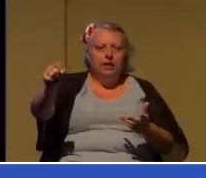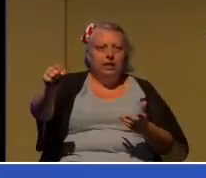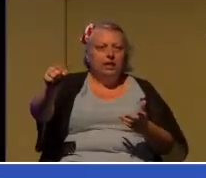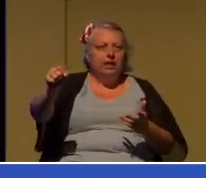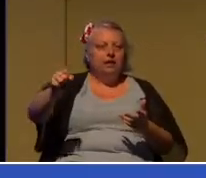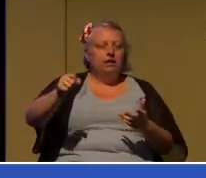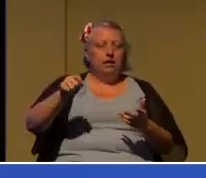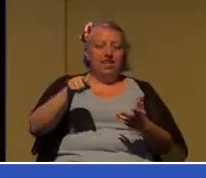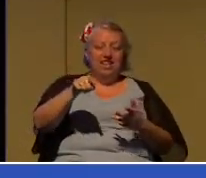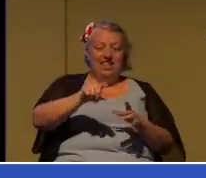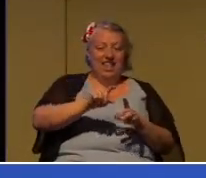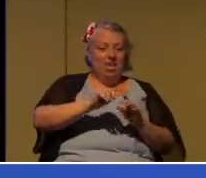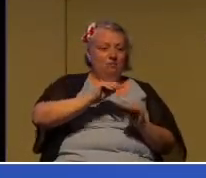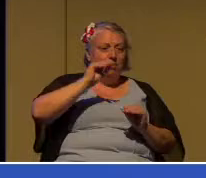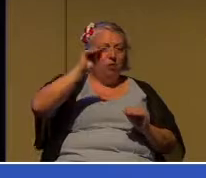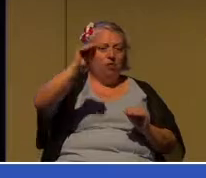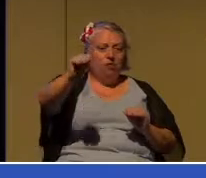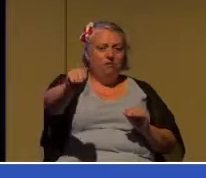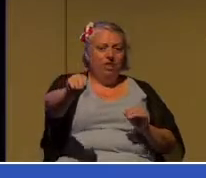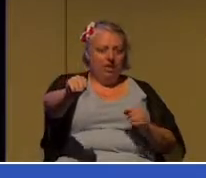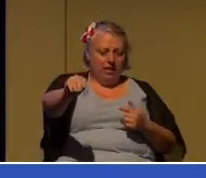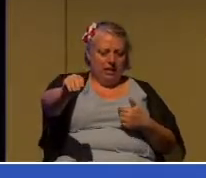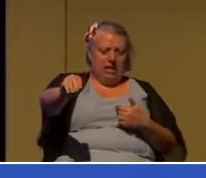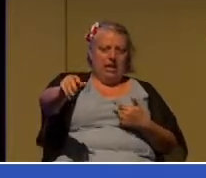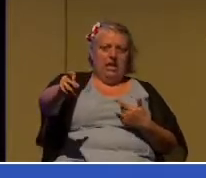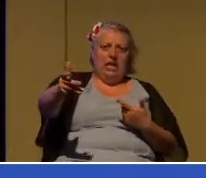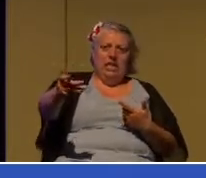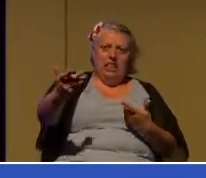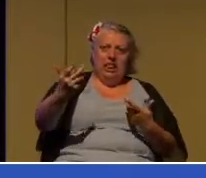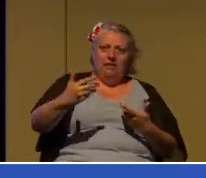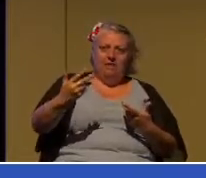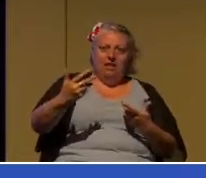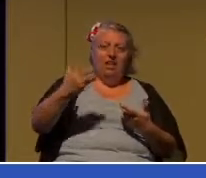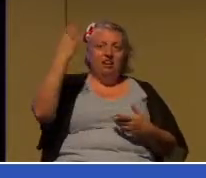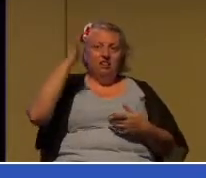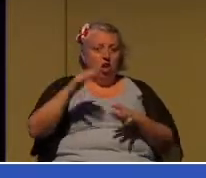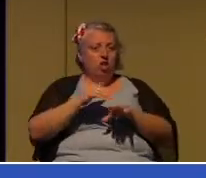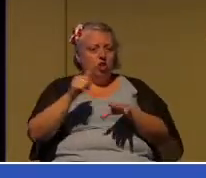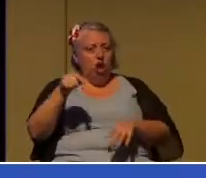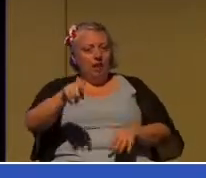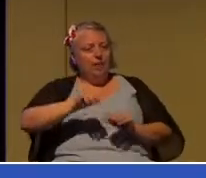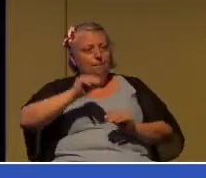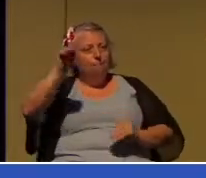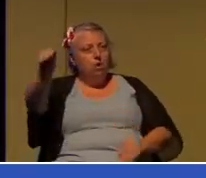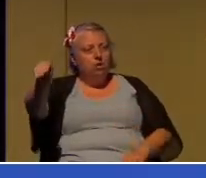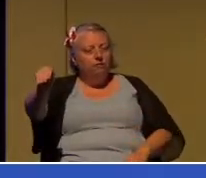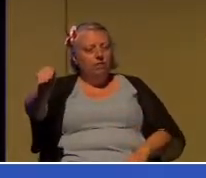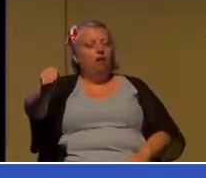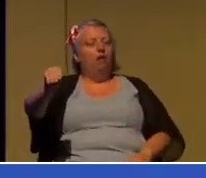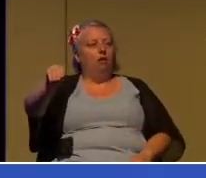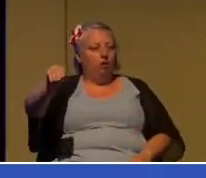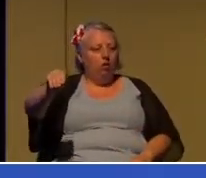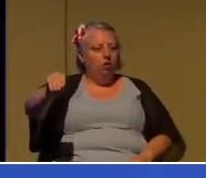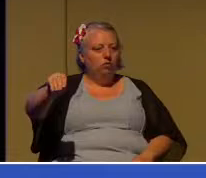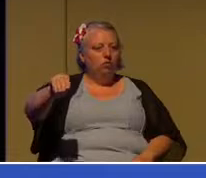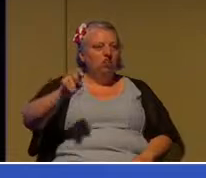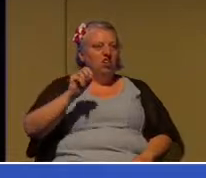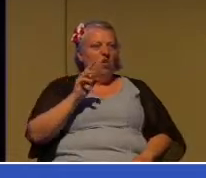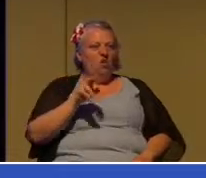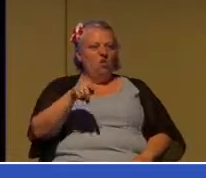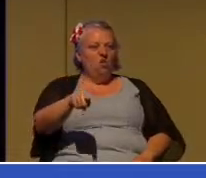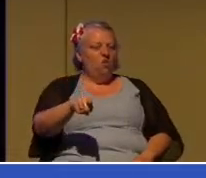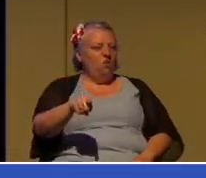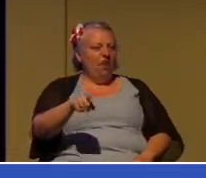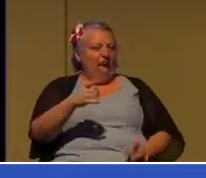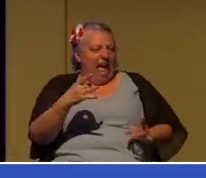you because God is calling them to move on, that's very different than that he is moving on because he can't stand your guts and